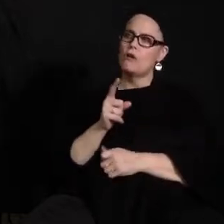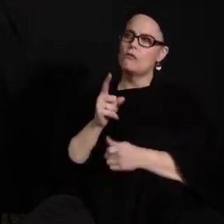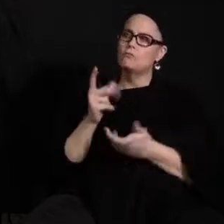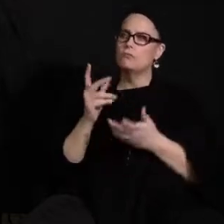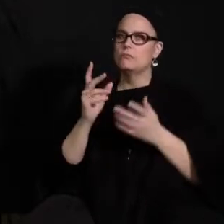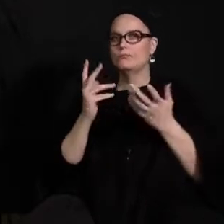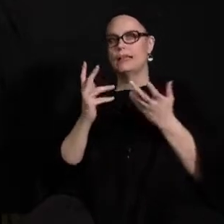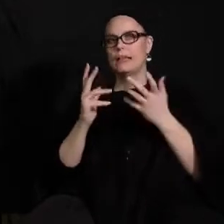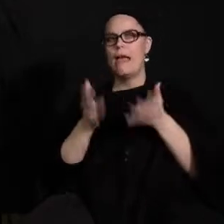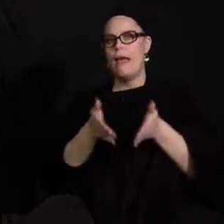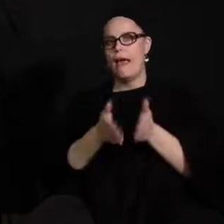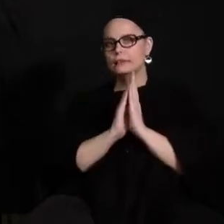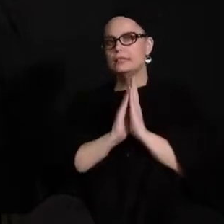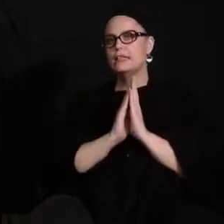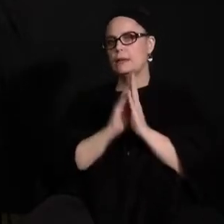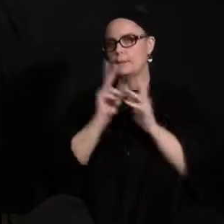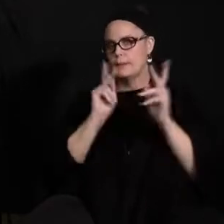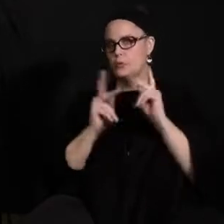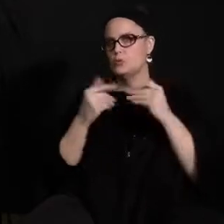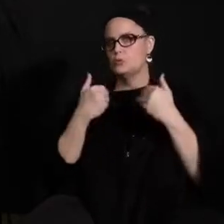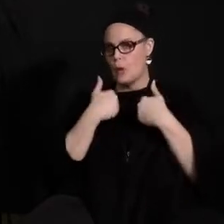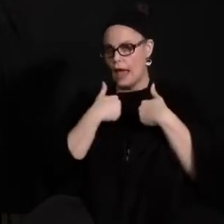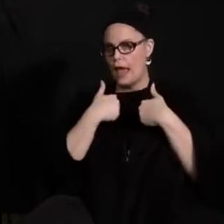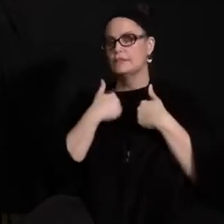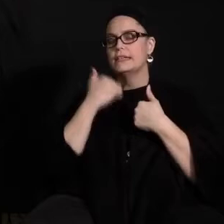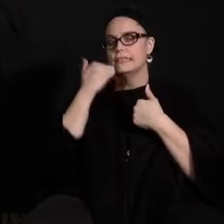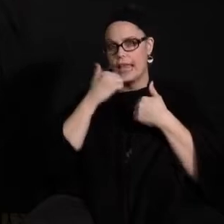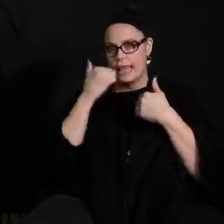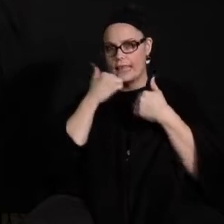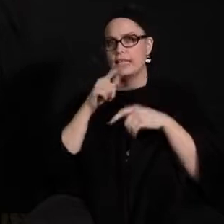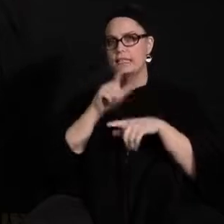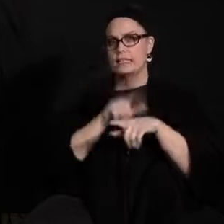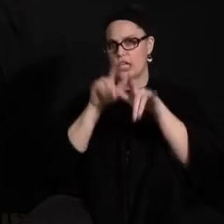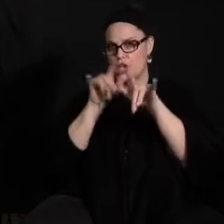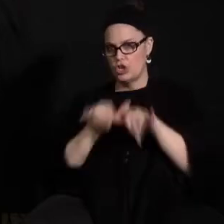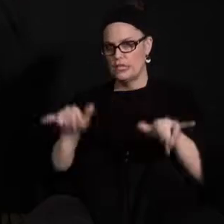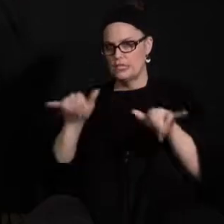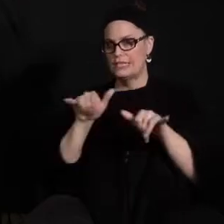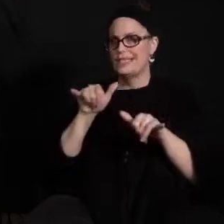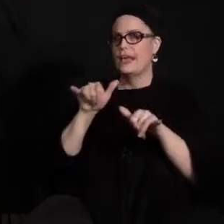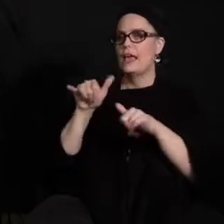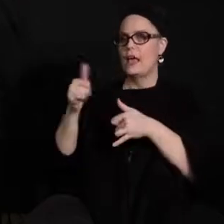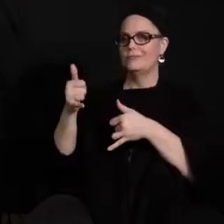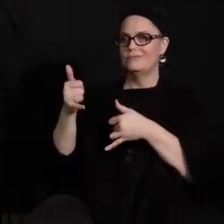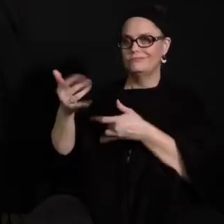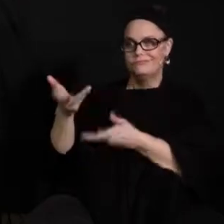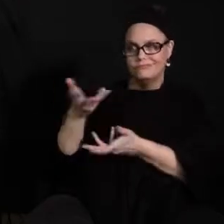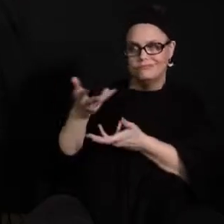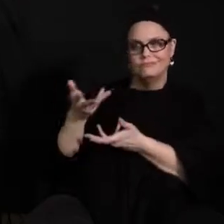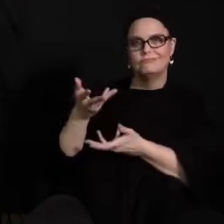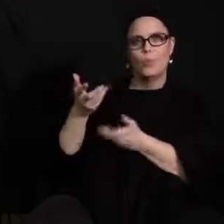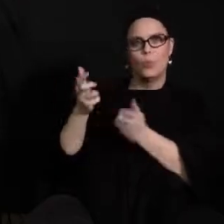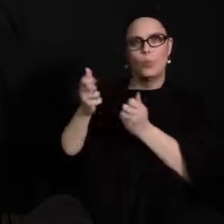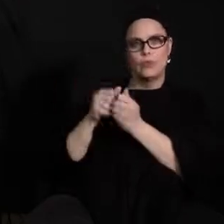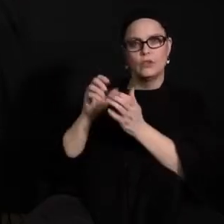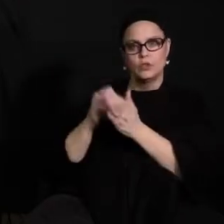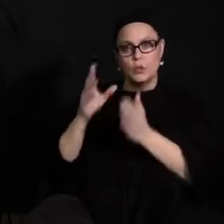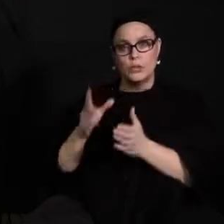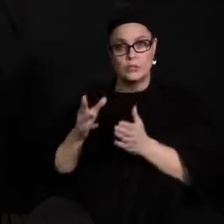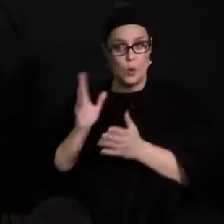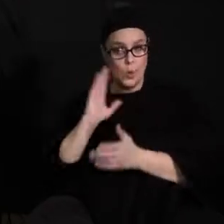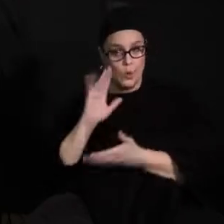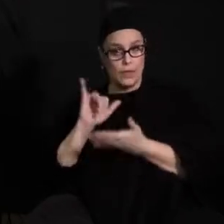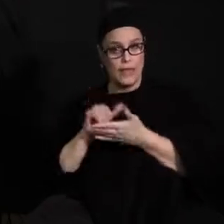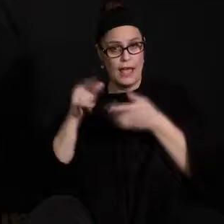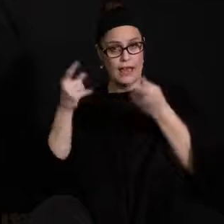asking folks to have daily synchronous interaction with their students. And that may or may not happen during the day